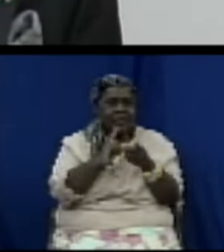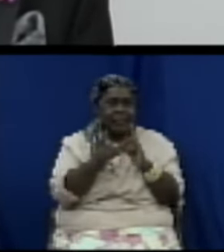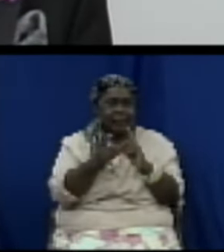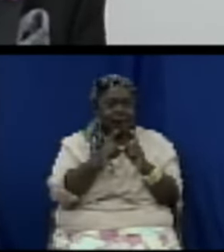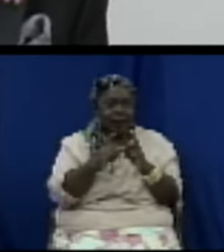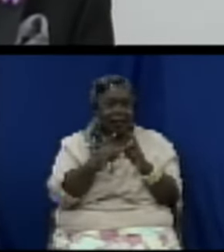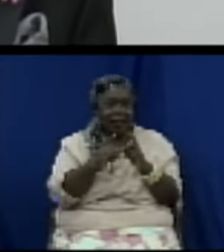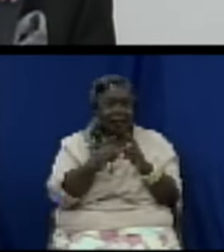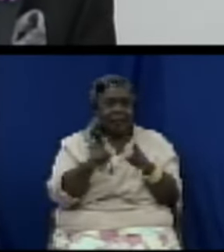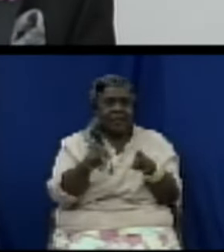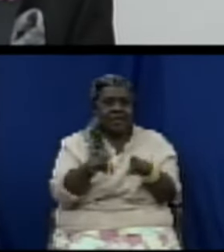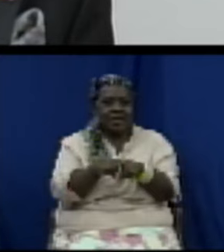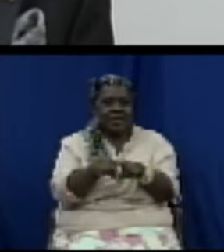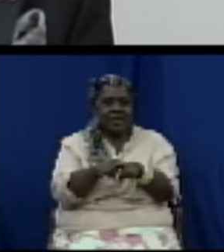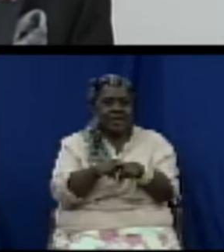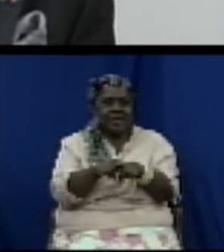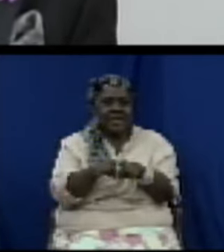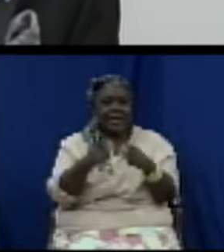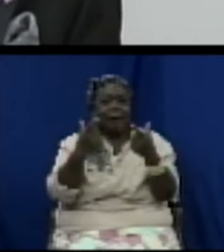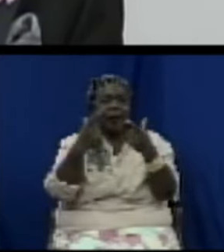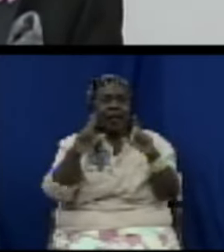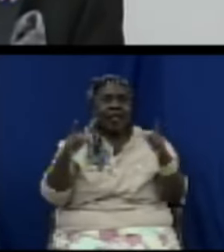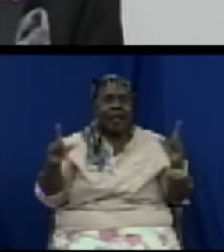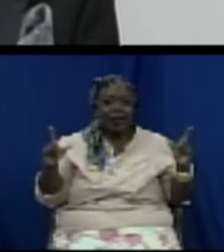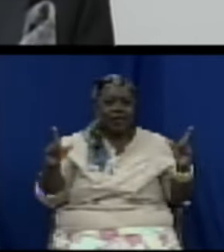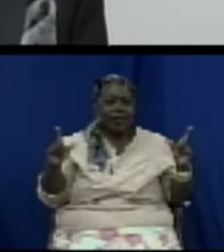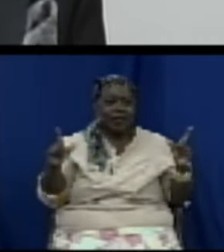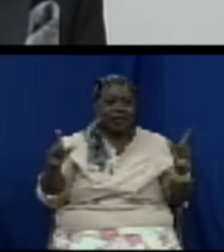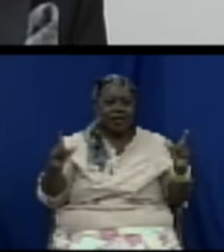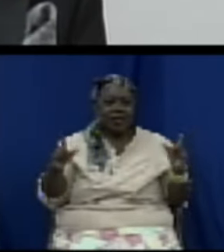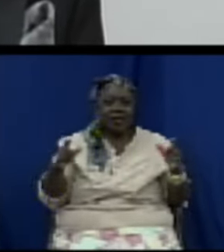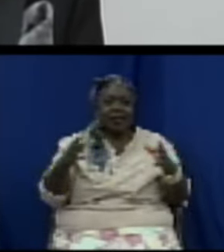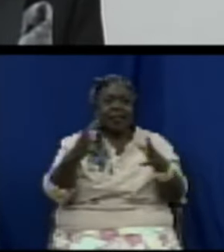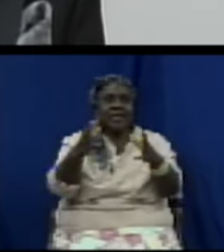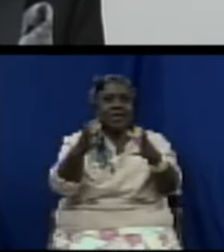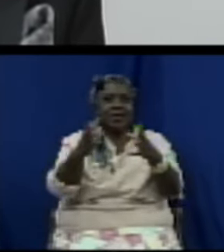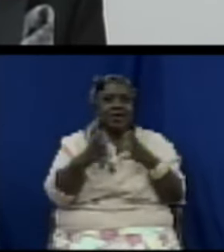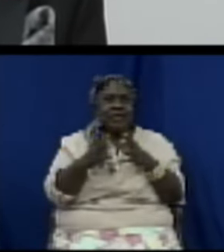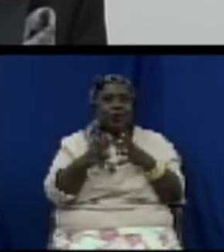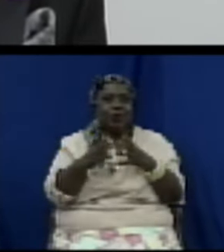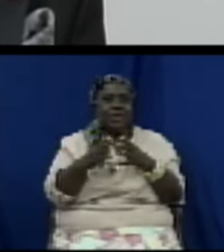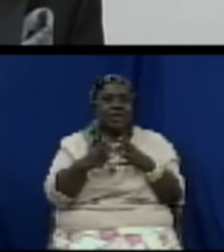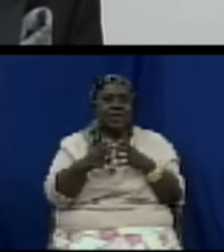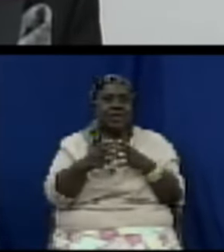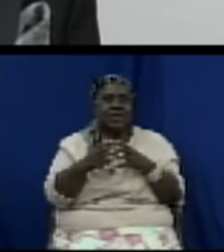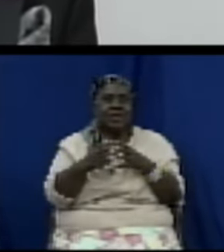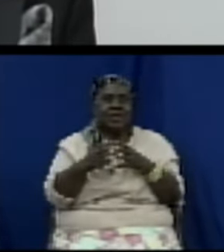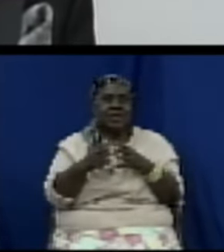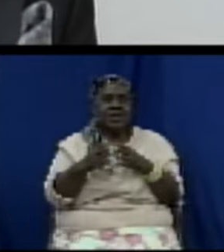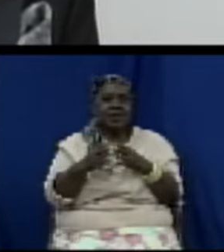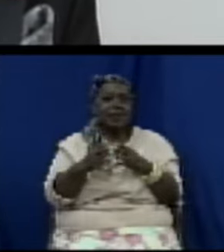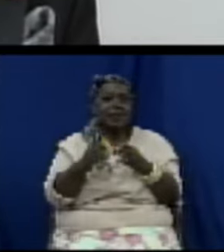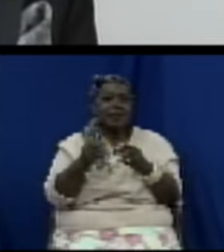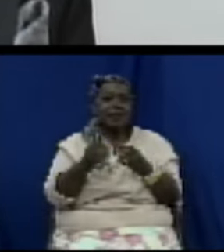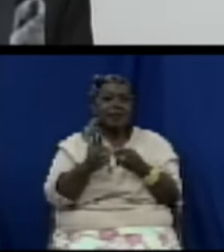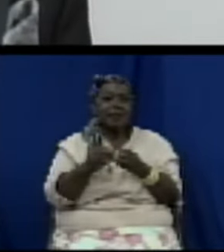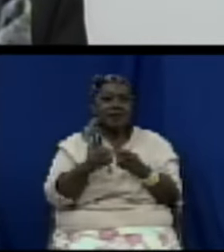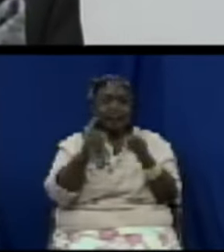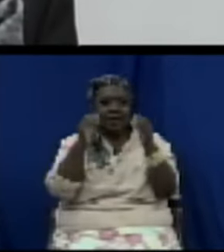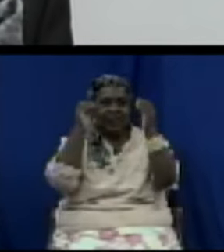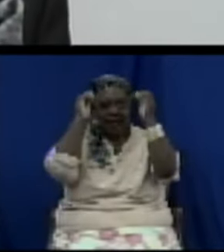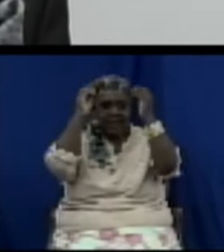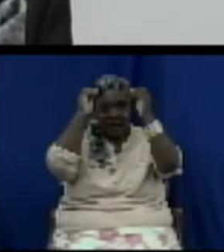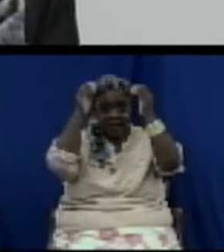we can speak Spanish so we asked for some Spanish speaking teachers to come here